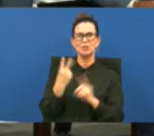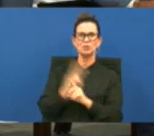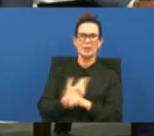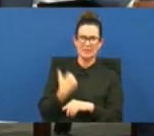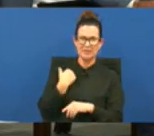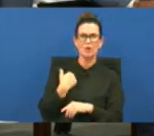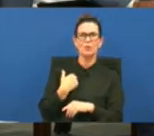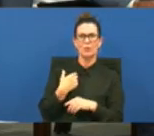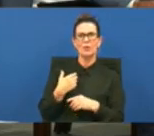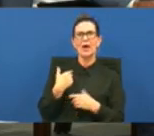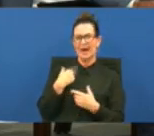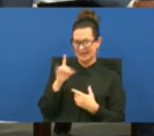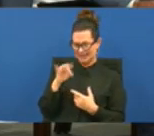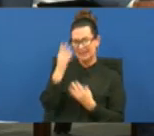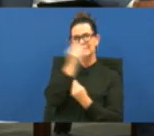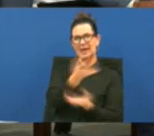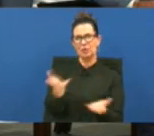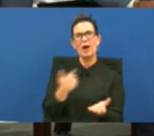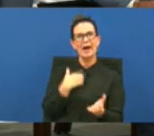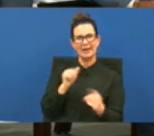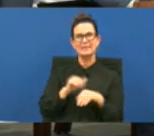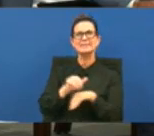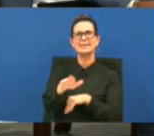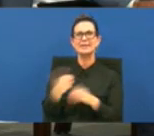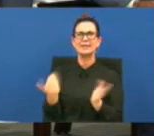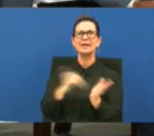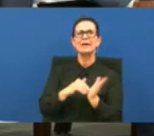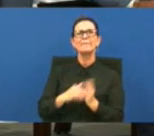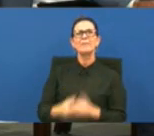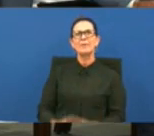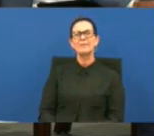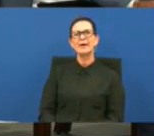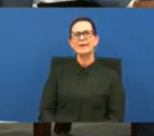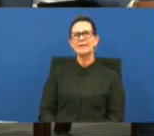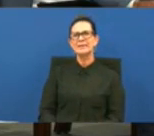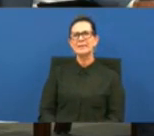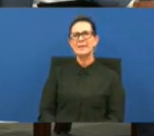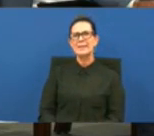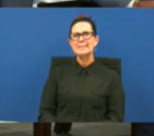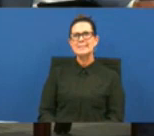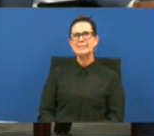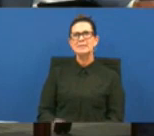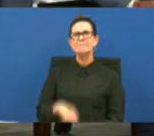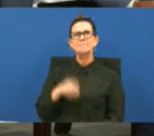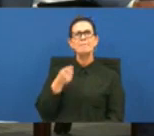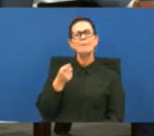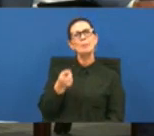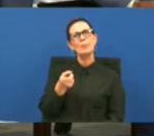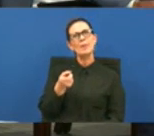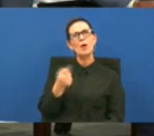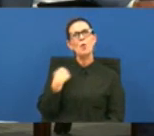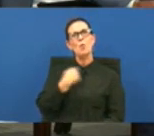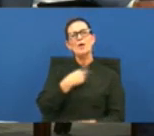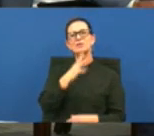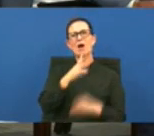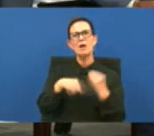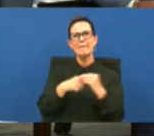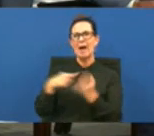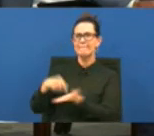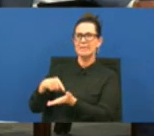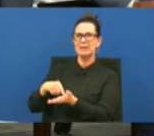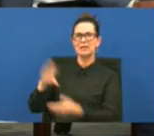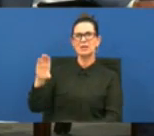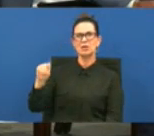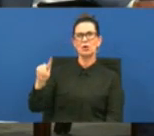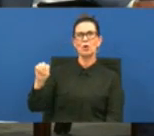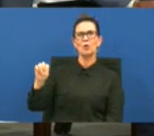did thank you okay i did but i can send it again that'd be great okay just kind of highlight the points that we're looking okay so when we talk about billing codes um